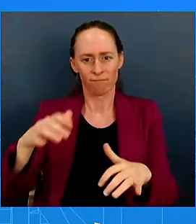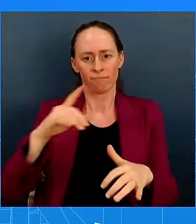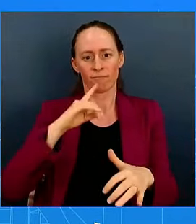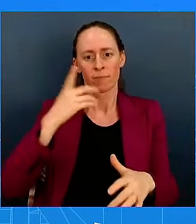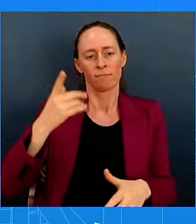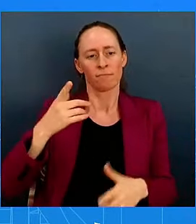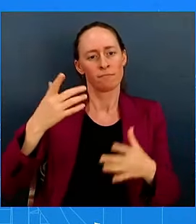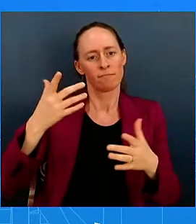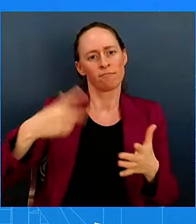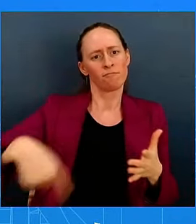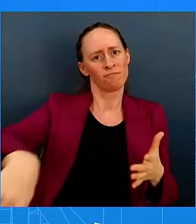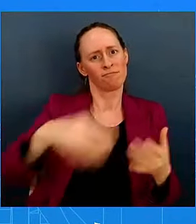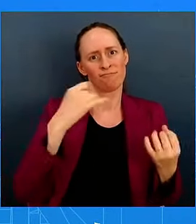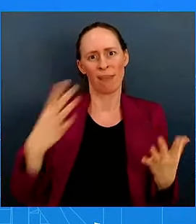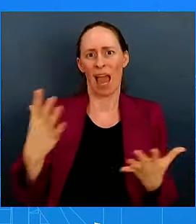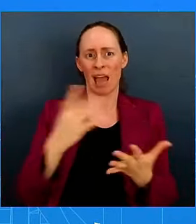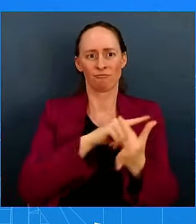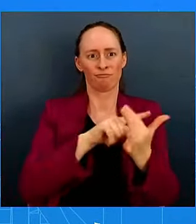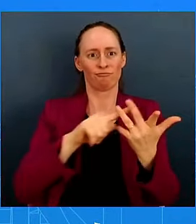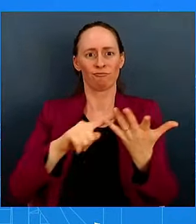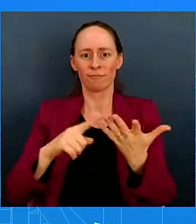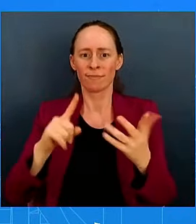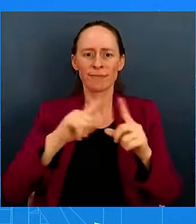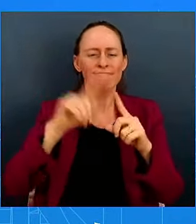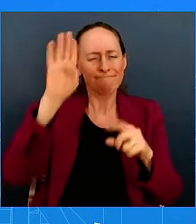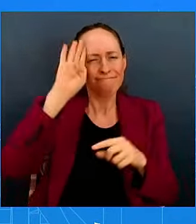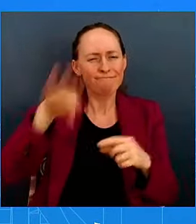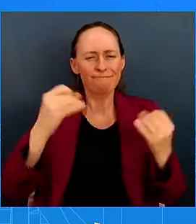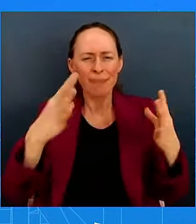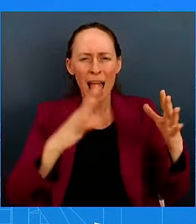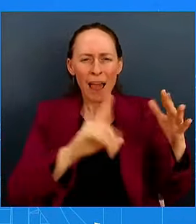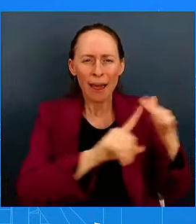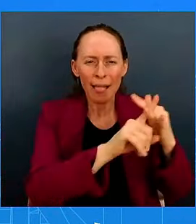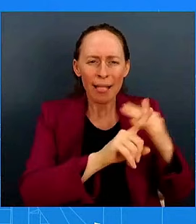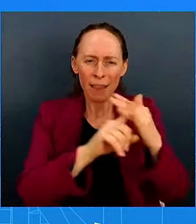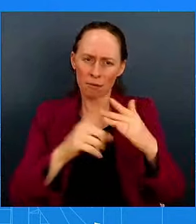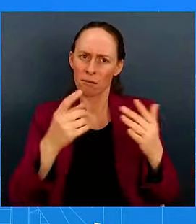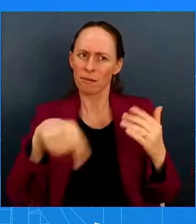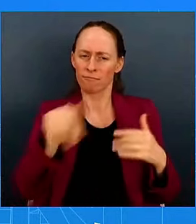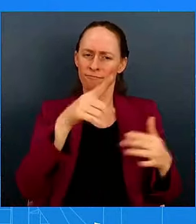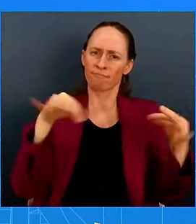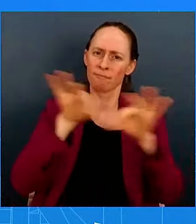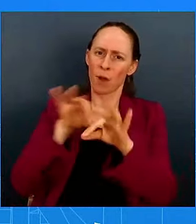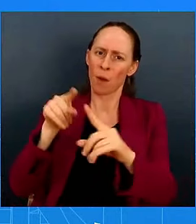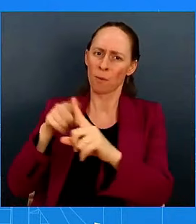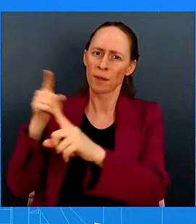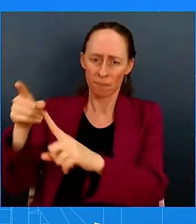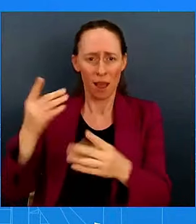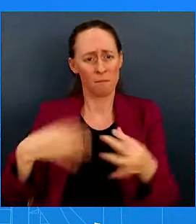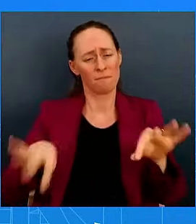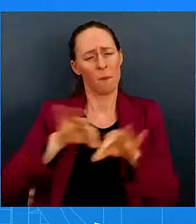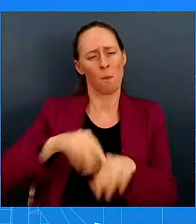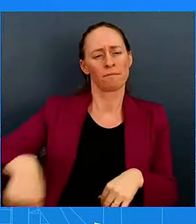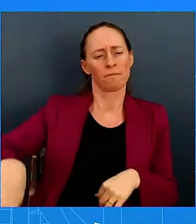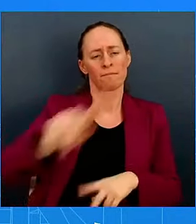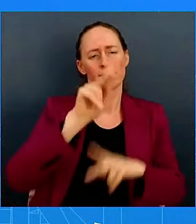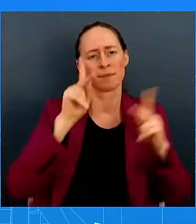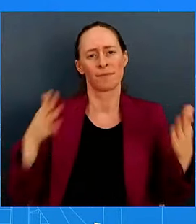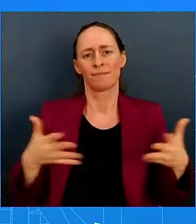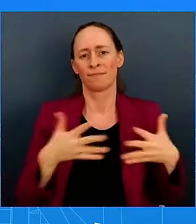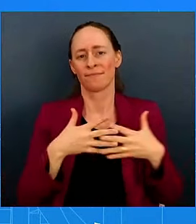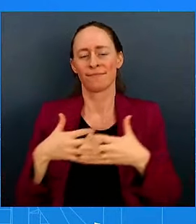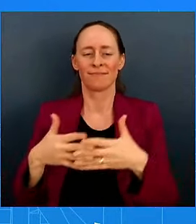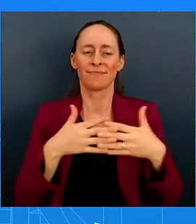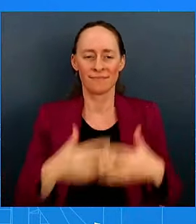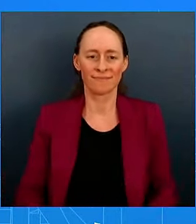of issues that matter to him because it matters to the American people. And you're going to hear from him next week at